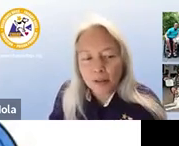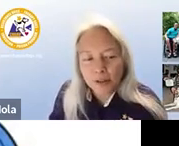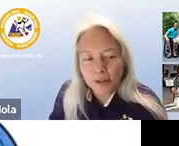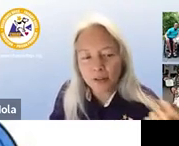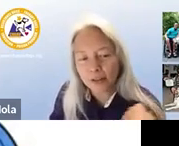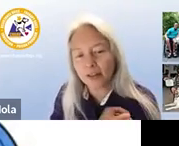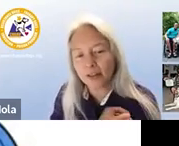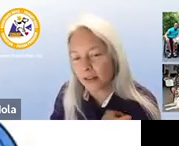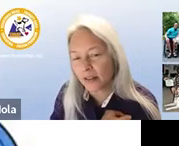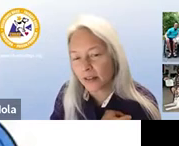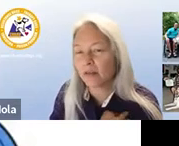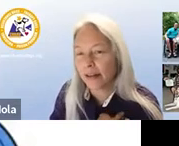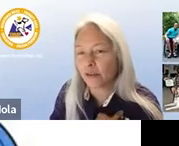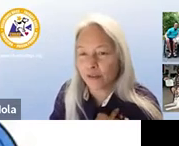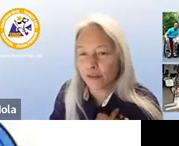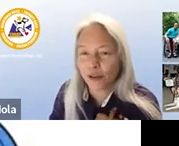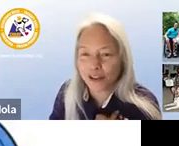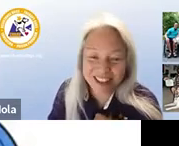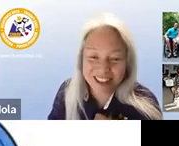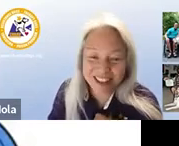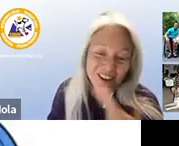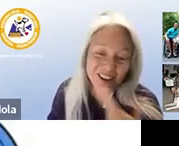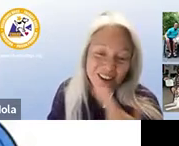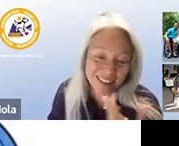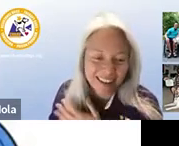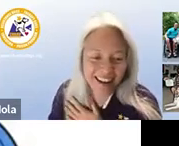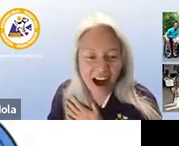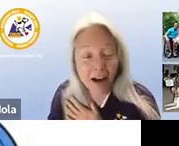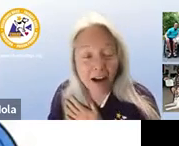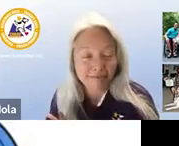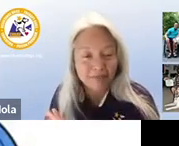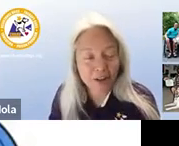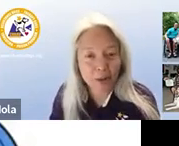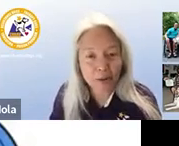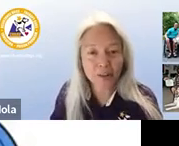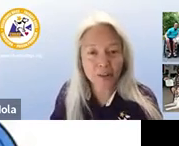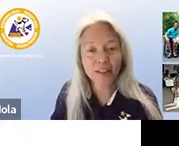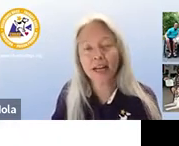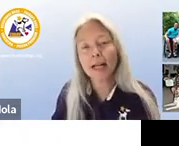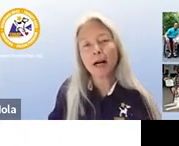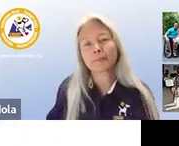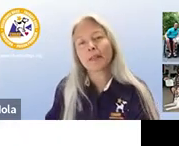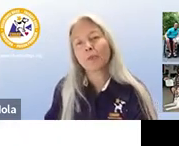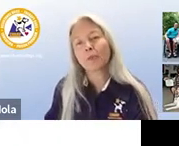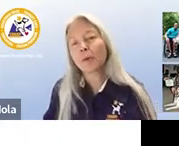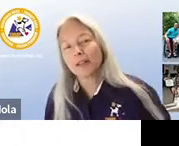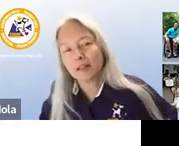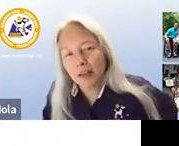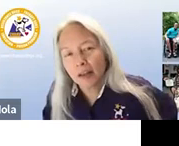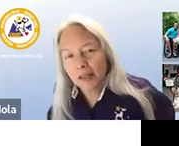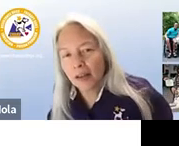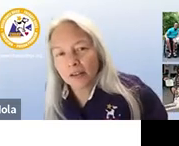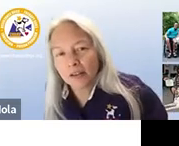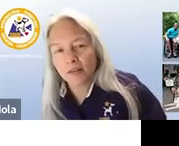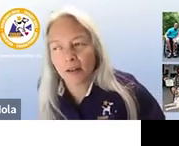but all of our service and facility dogs are provided free of charge so i'm not sure i always forget that we use this